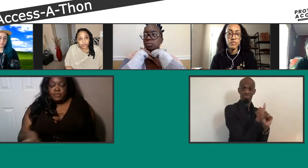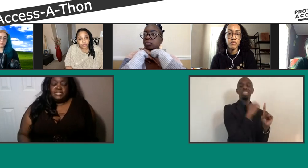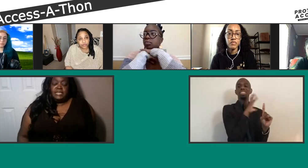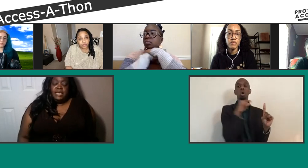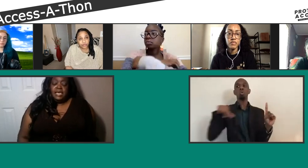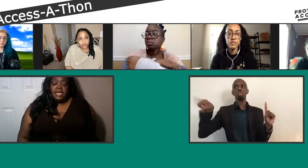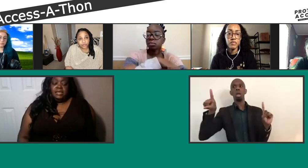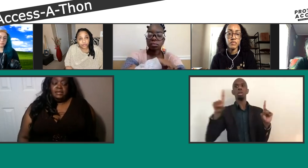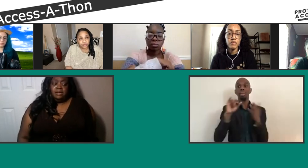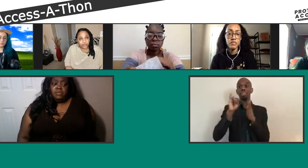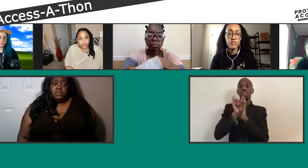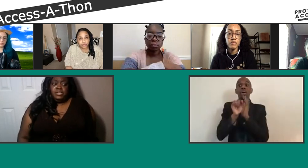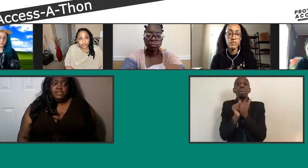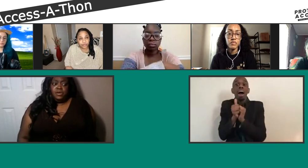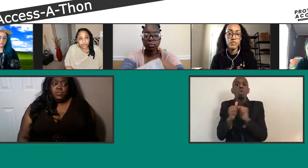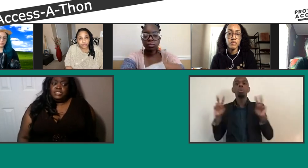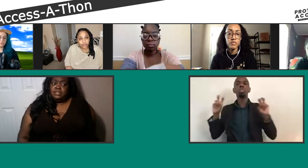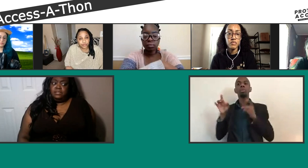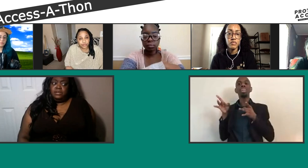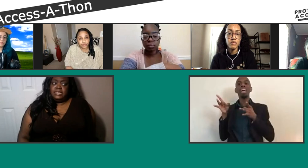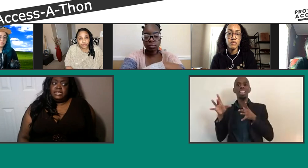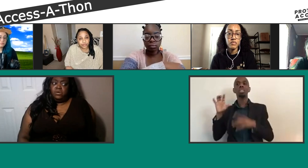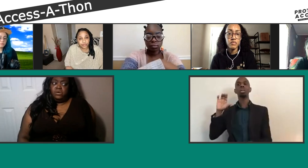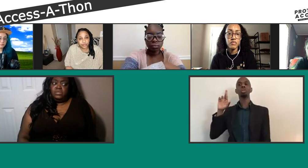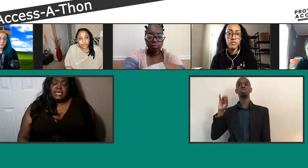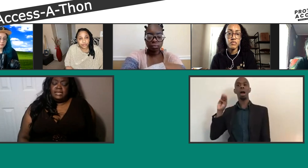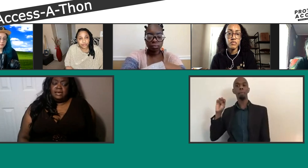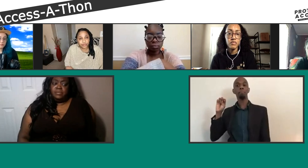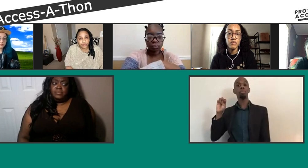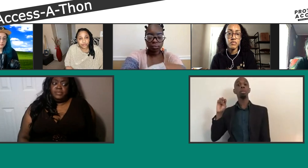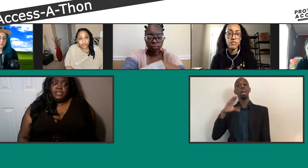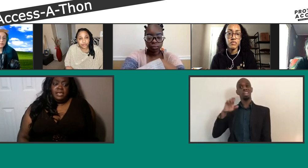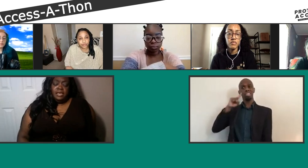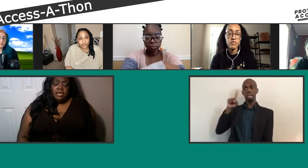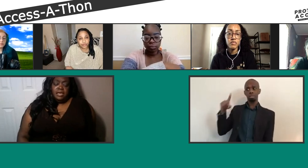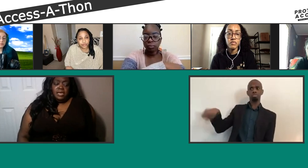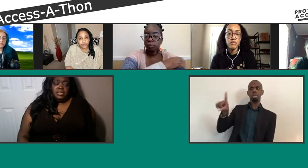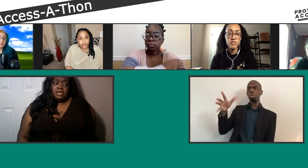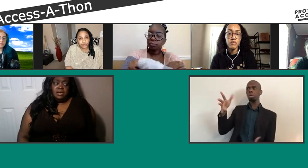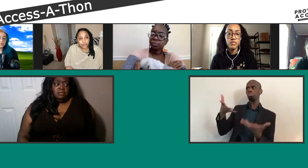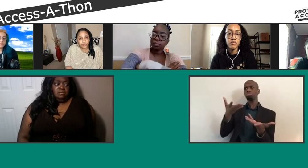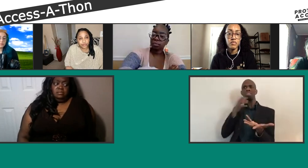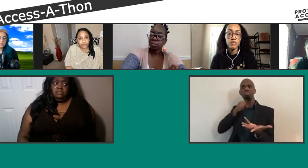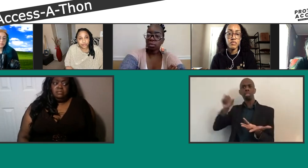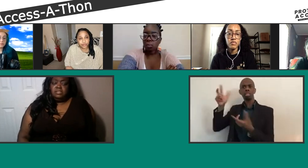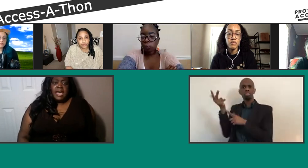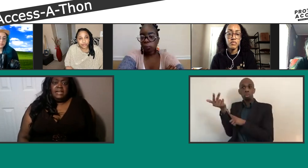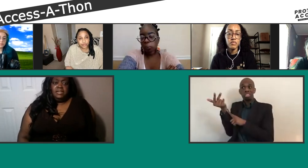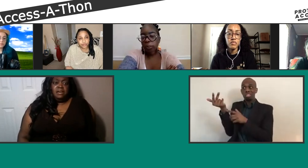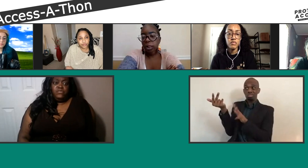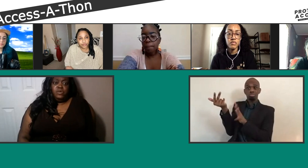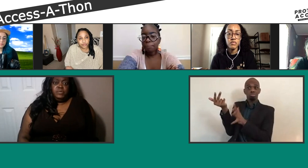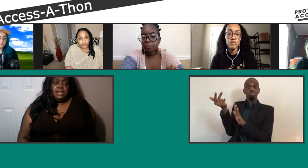punishments. And I believe they're a bunch of 13 year olds. And it's not